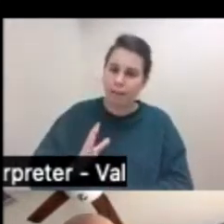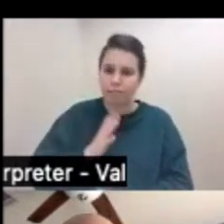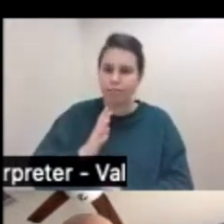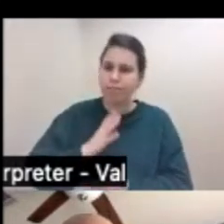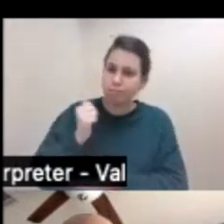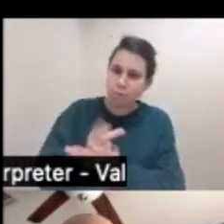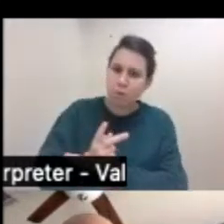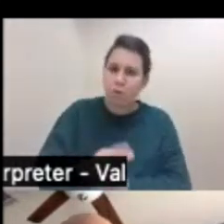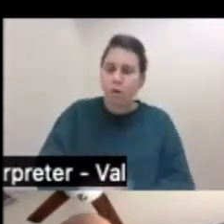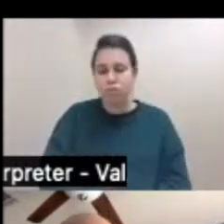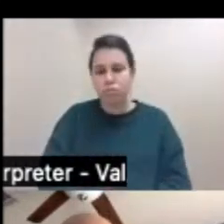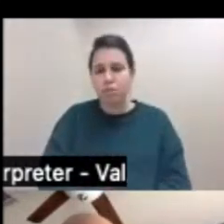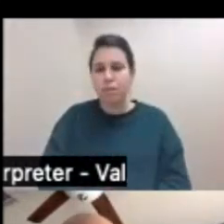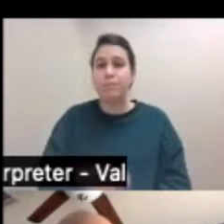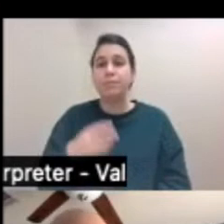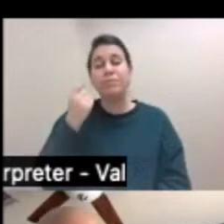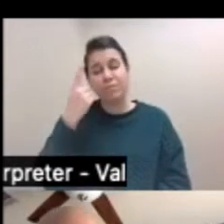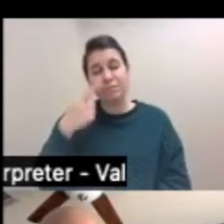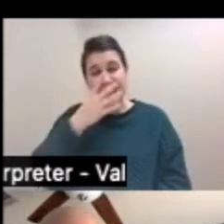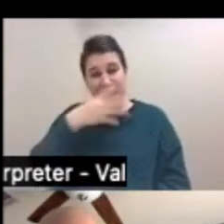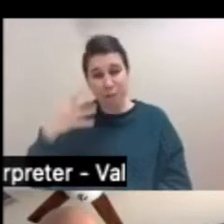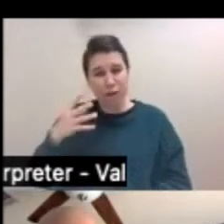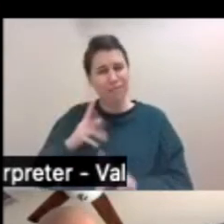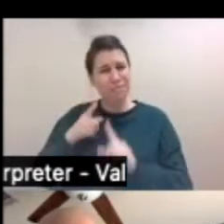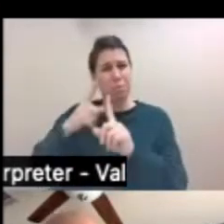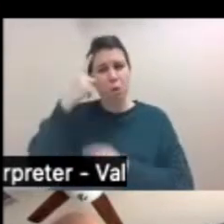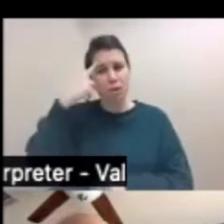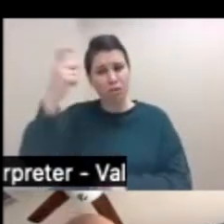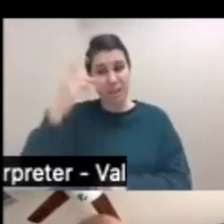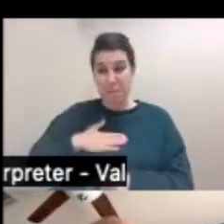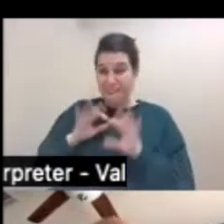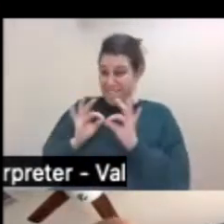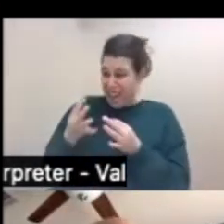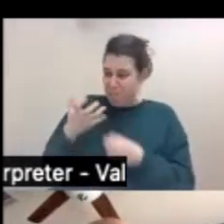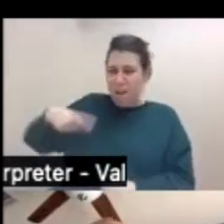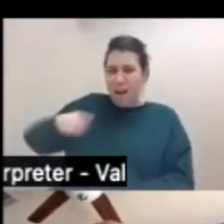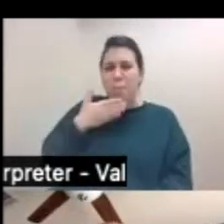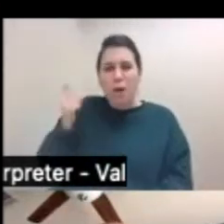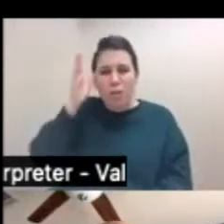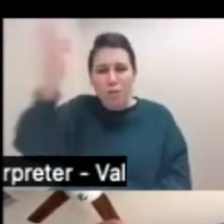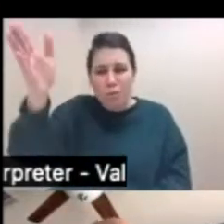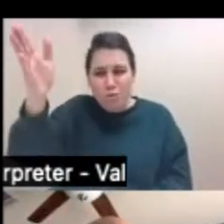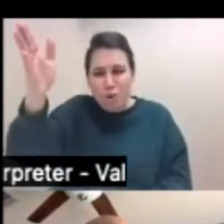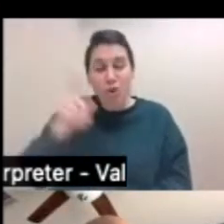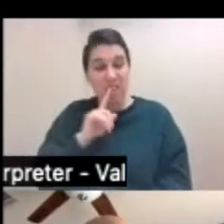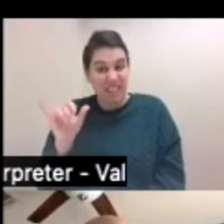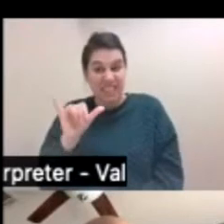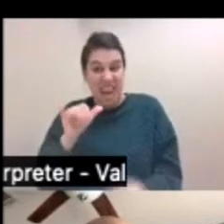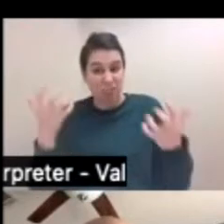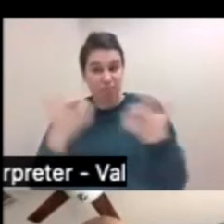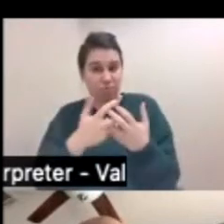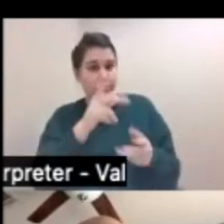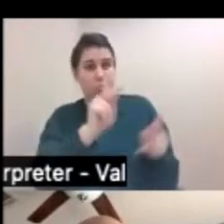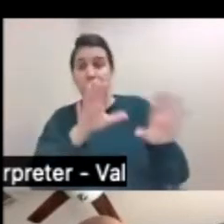And as an immigrant, we pursued the dream of giving our families a better future, just like the families we work with. We work with